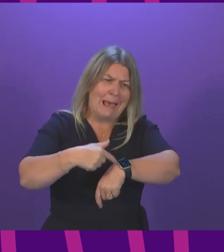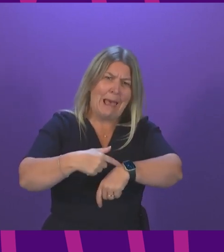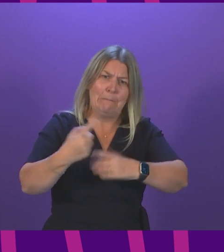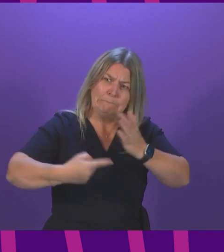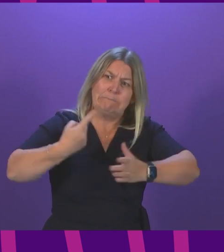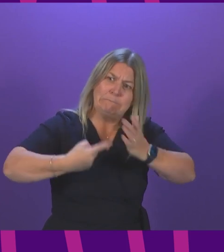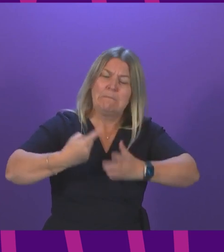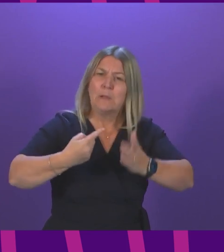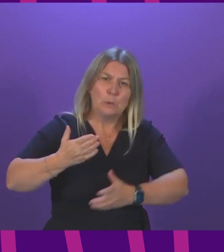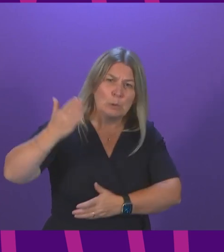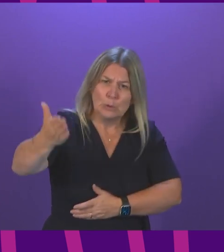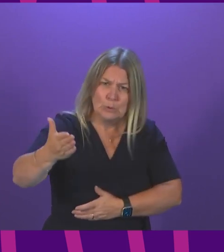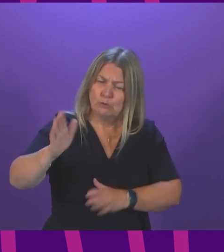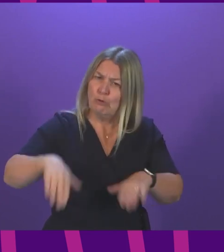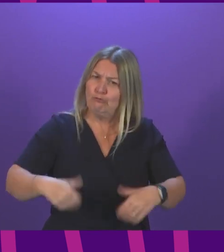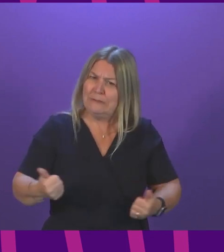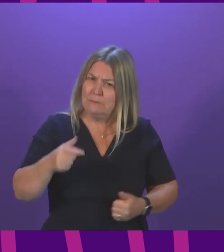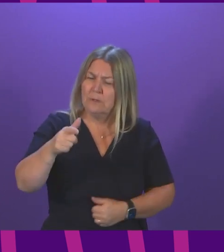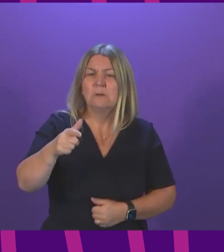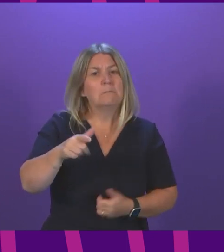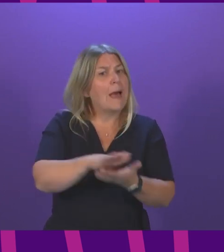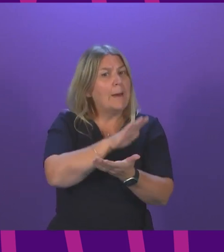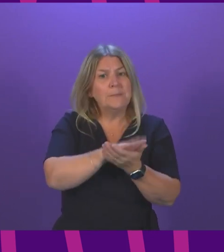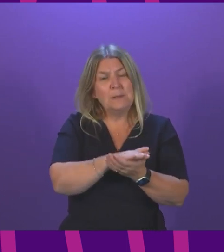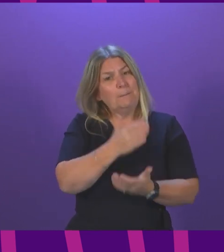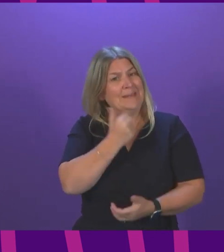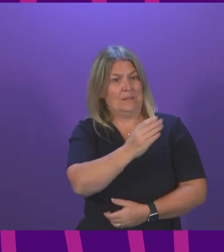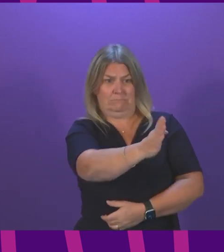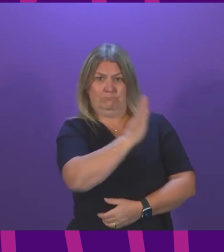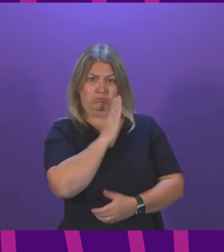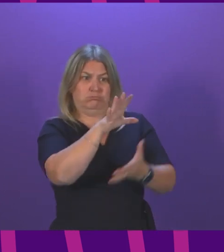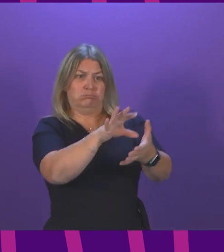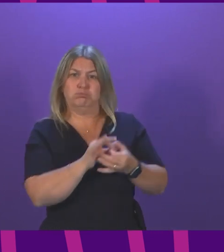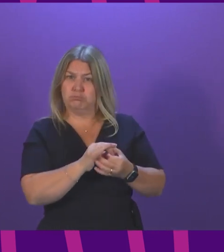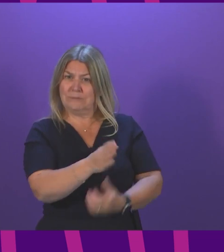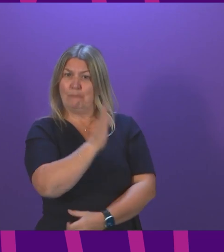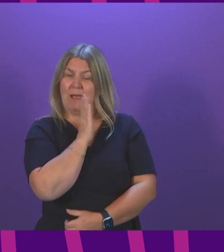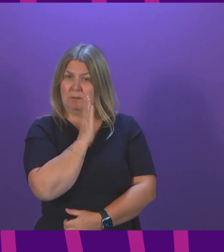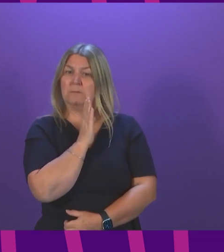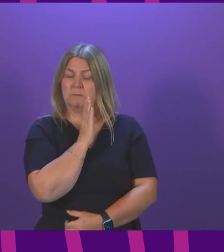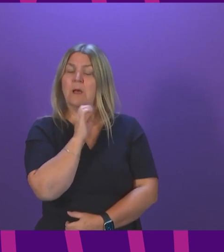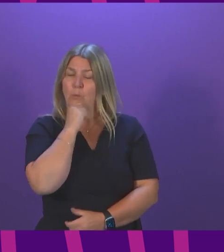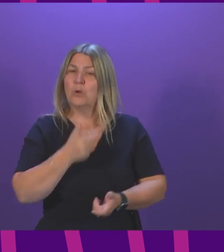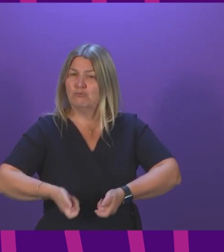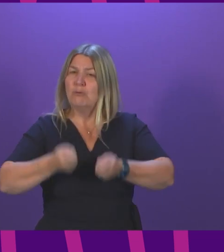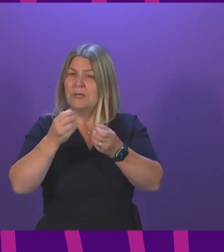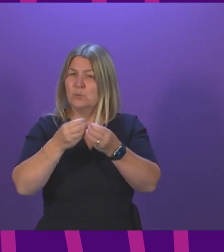unreasonable, then I'm more than happy for MSPs to write to me directly, and I would be happy to raise those with the health board. Thank you, Sue Webber, to be followed by Emma